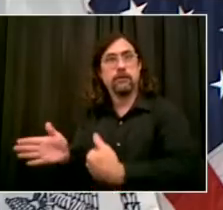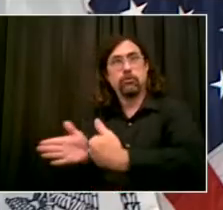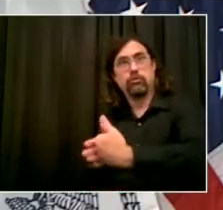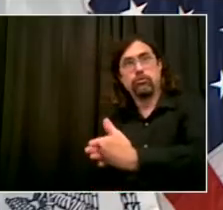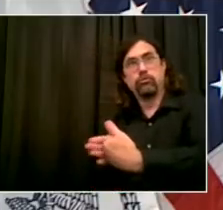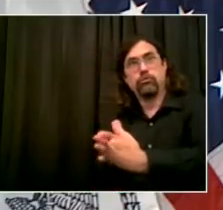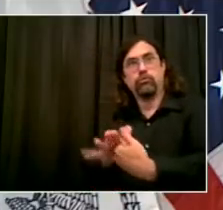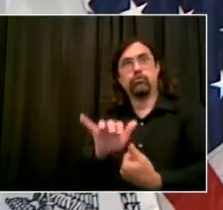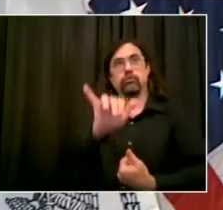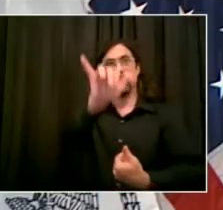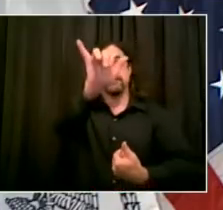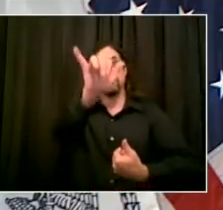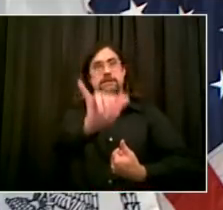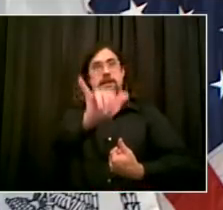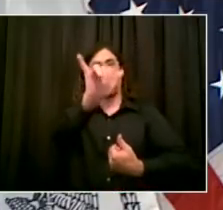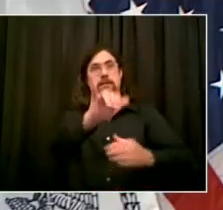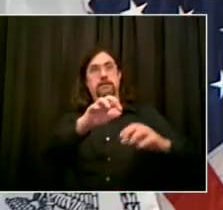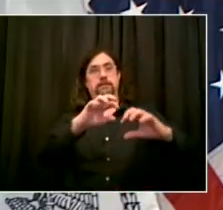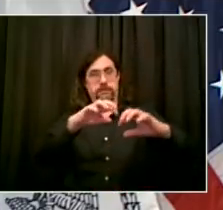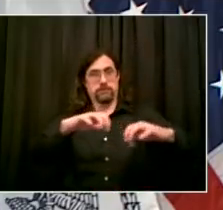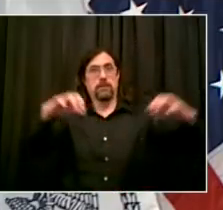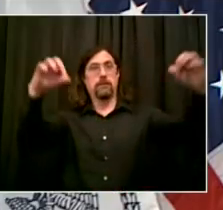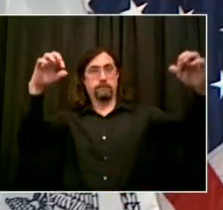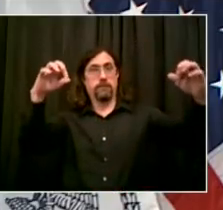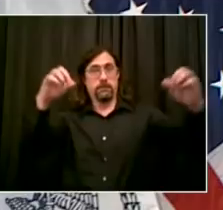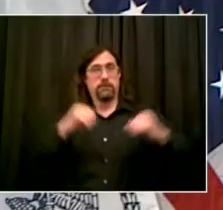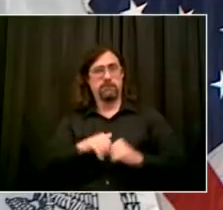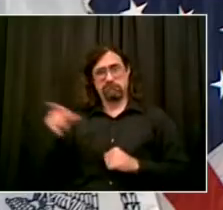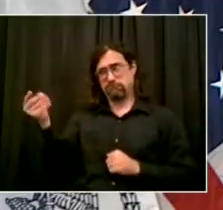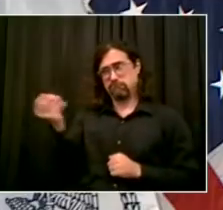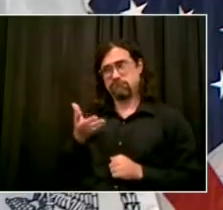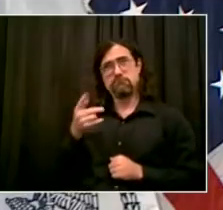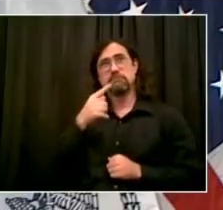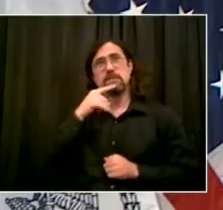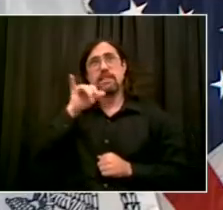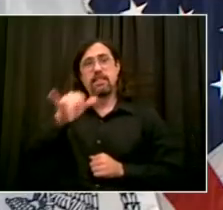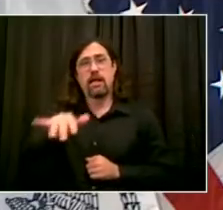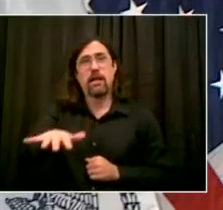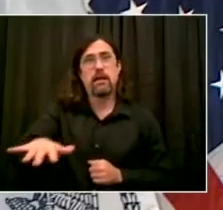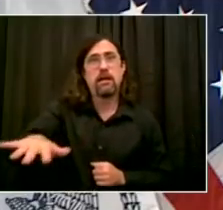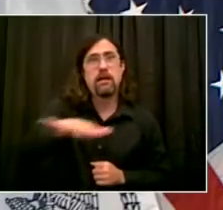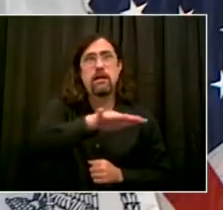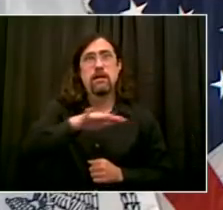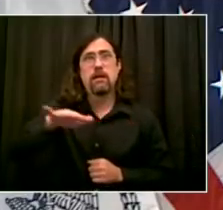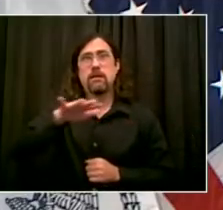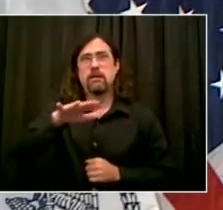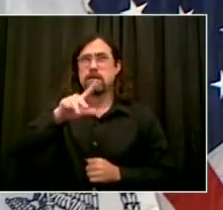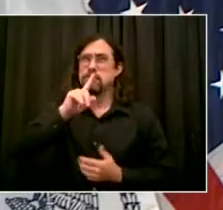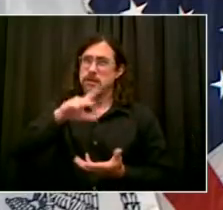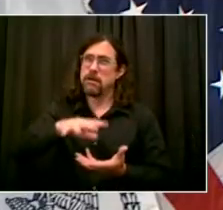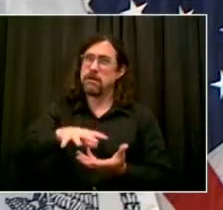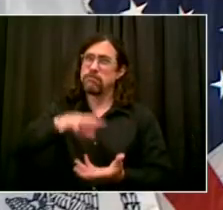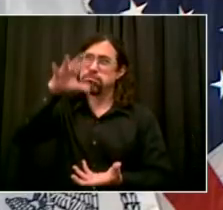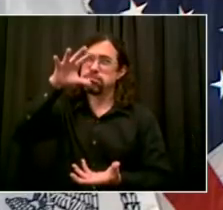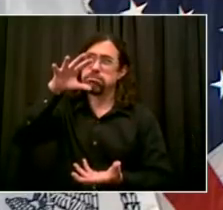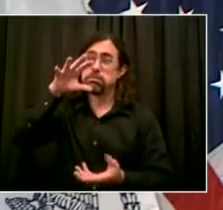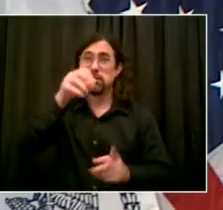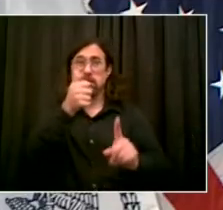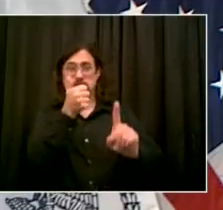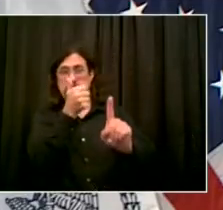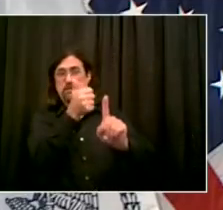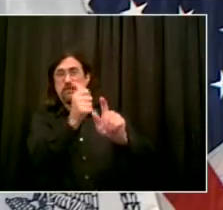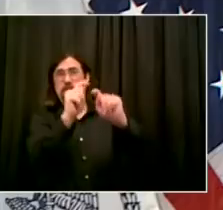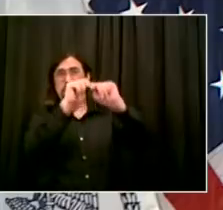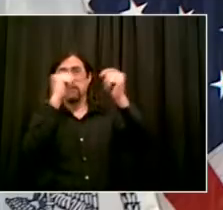the city. He asked not only to renegotiate that lease, and I've seen everything from $1